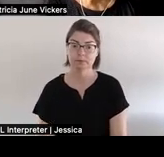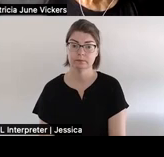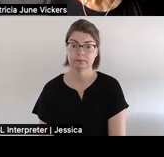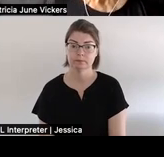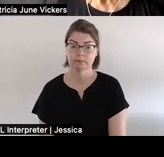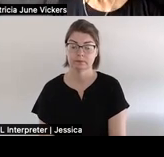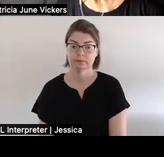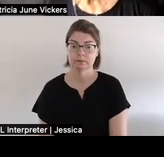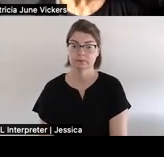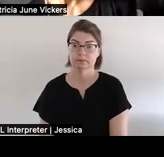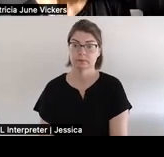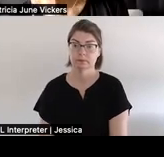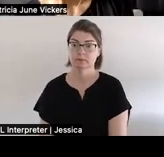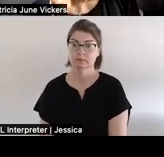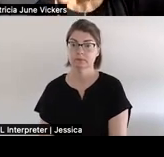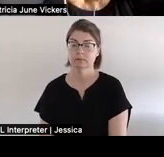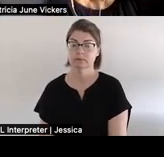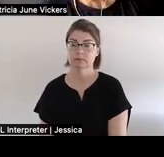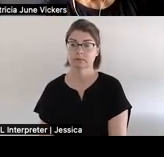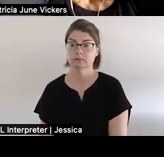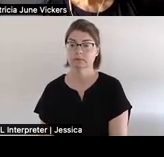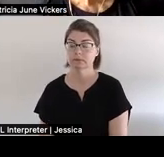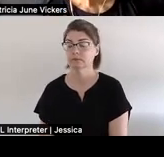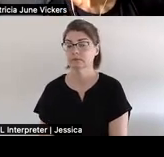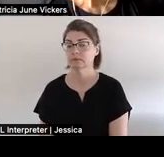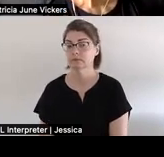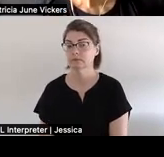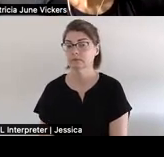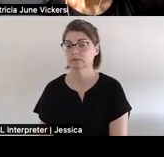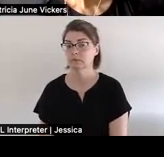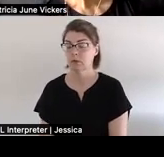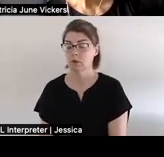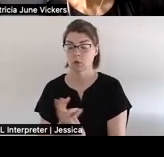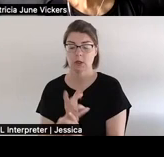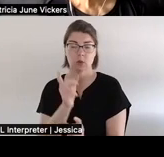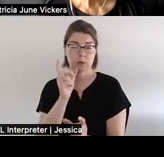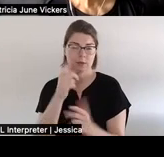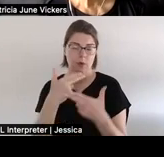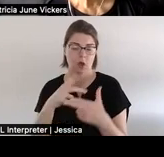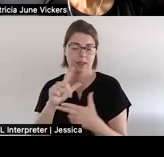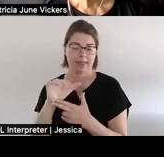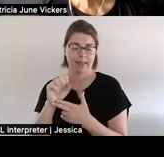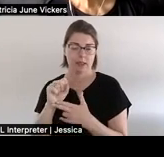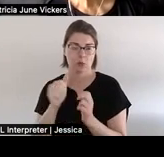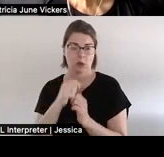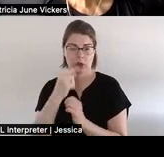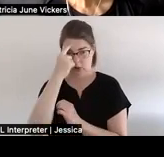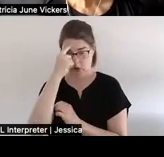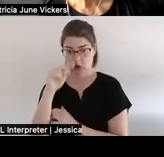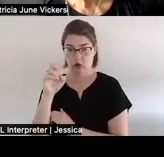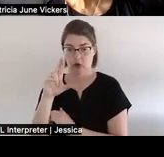so i've done uh lens neurofeedback with ulrich lanius